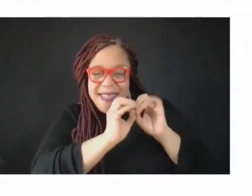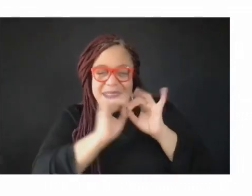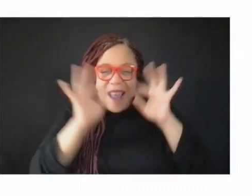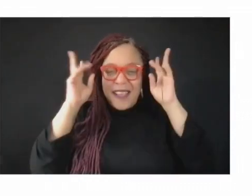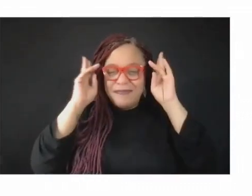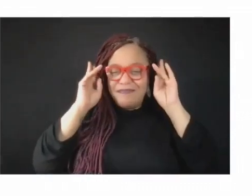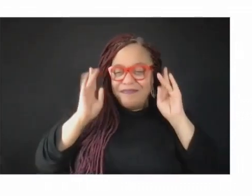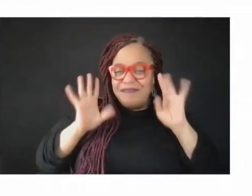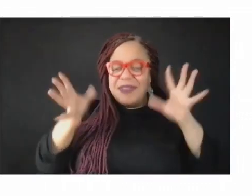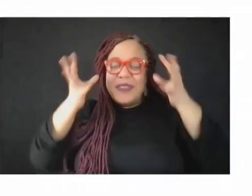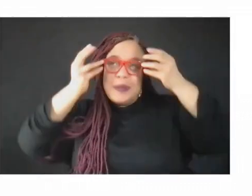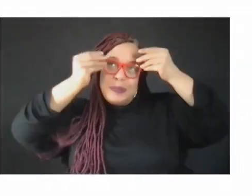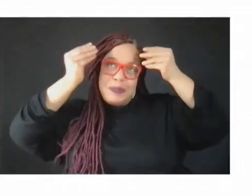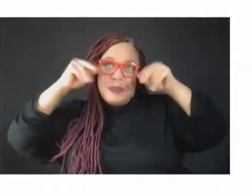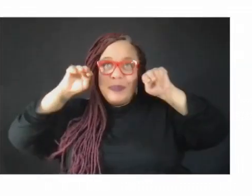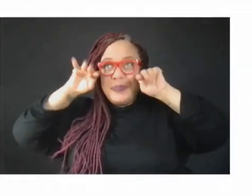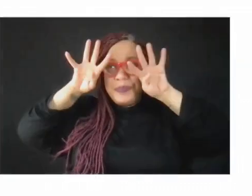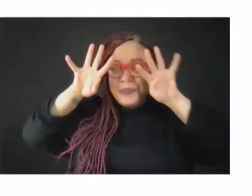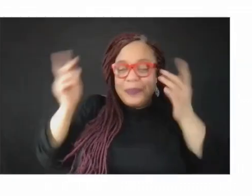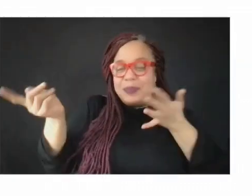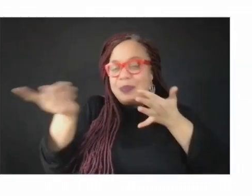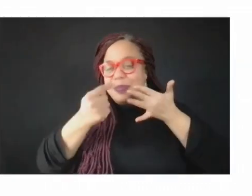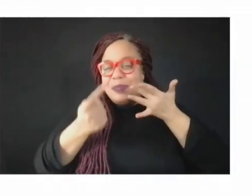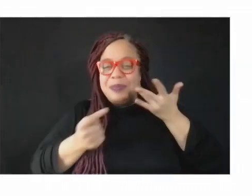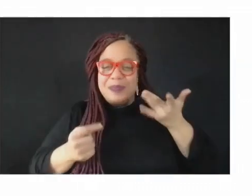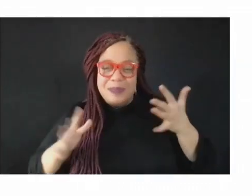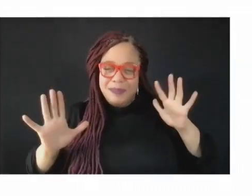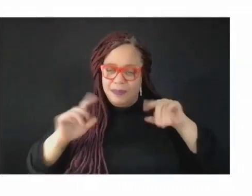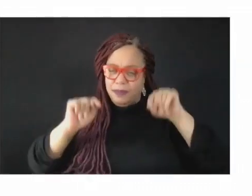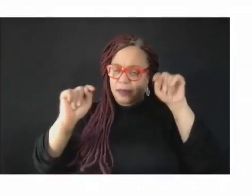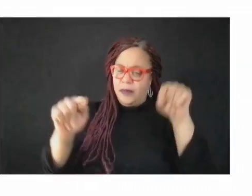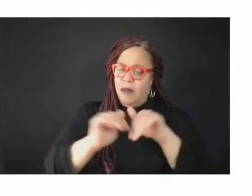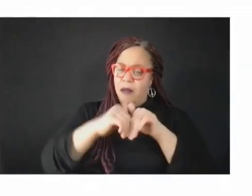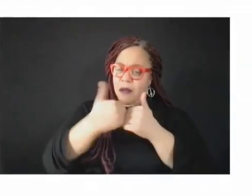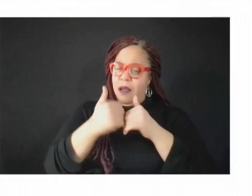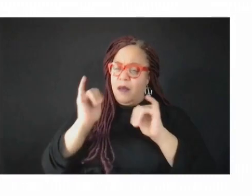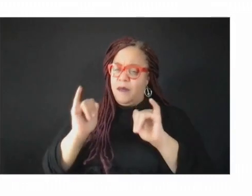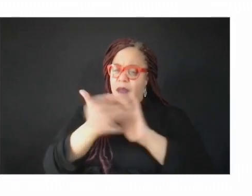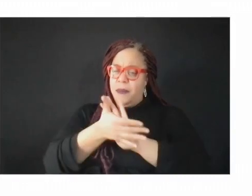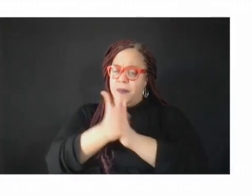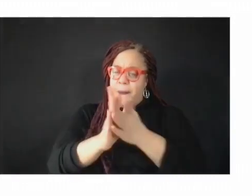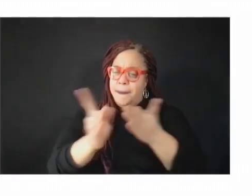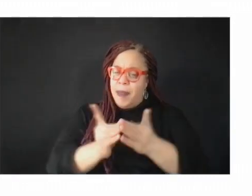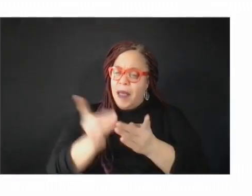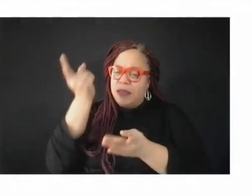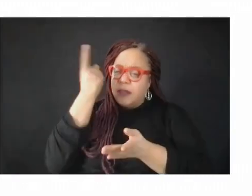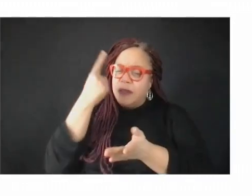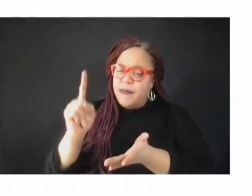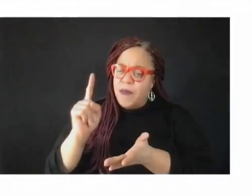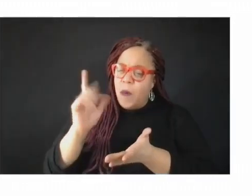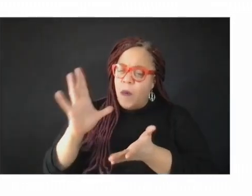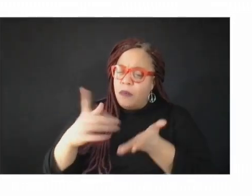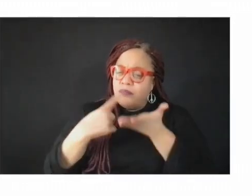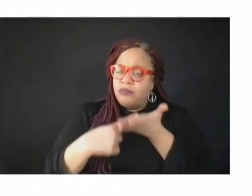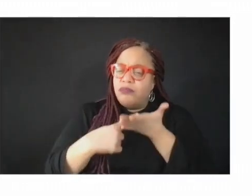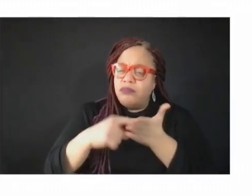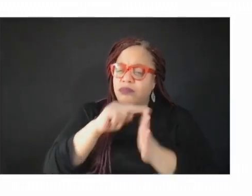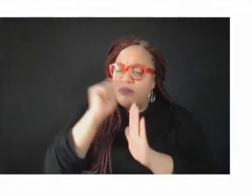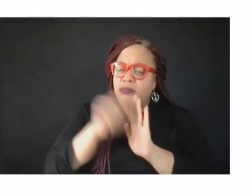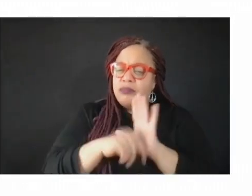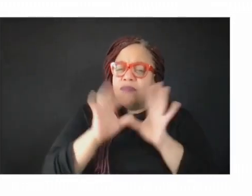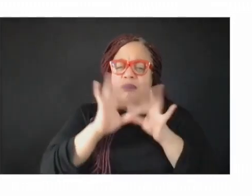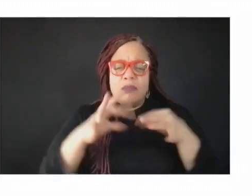barbershops and beauty salons a place where conversations about health, delivery of medical